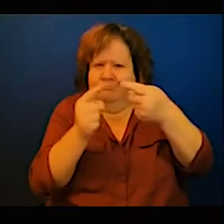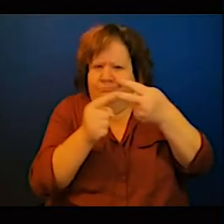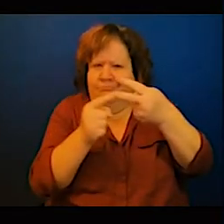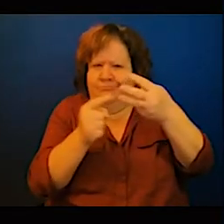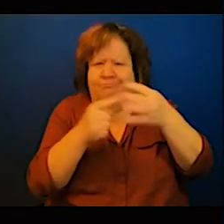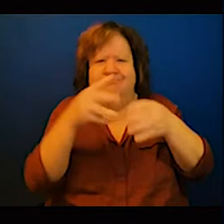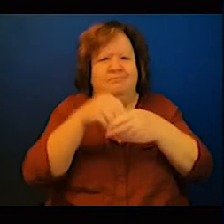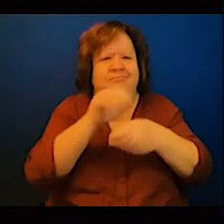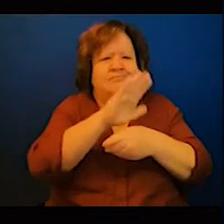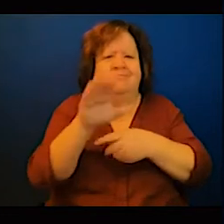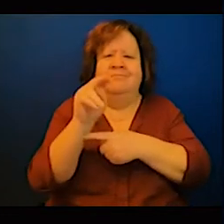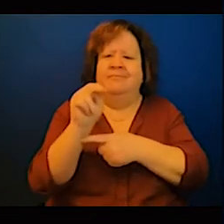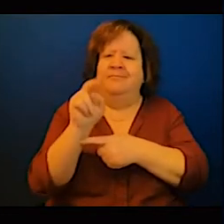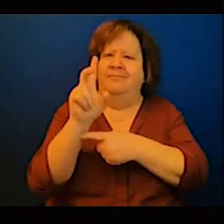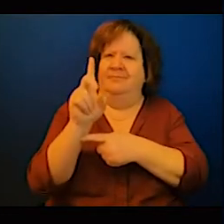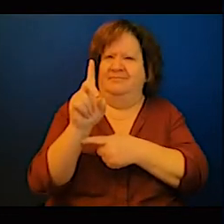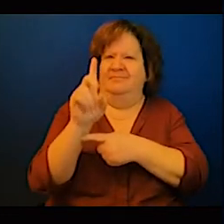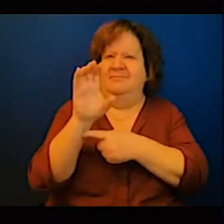countries have to deal with?